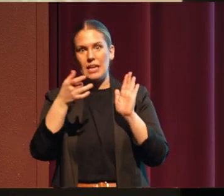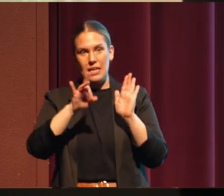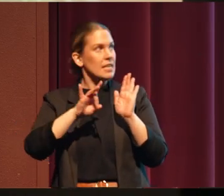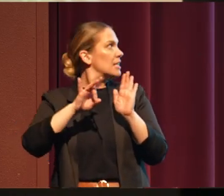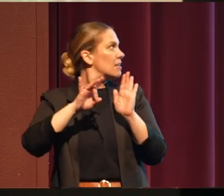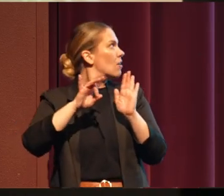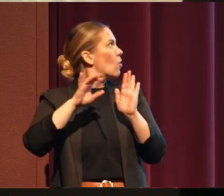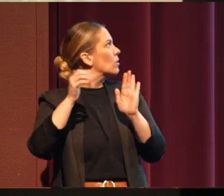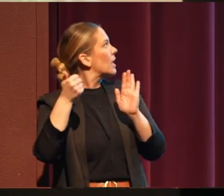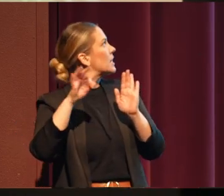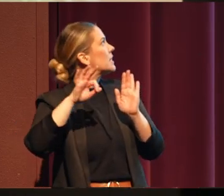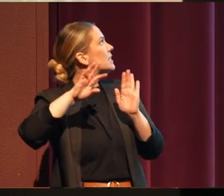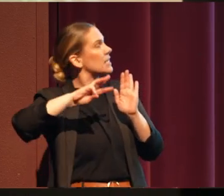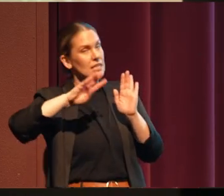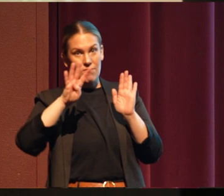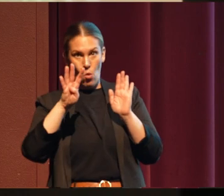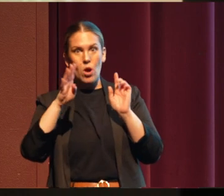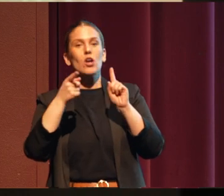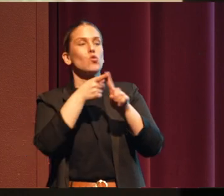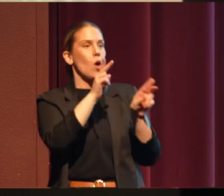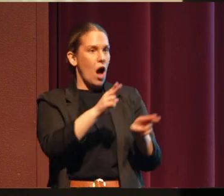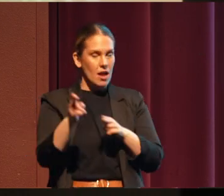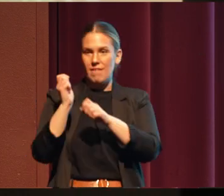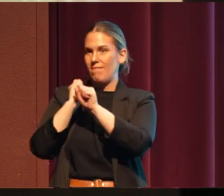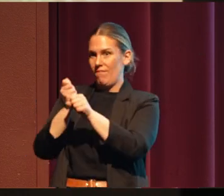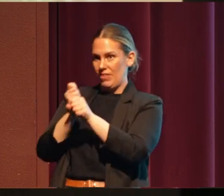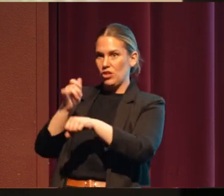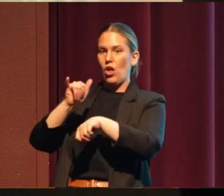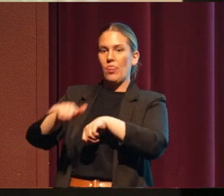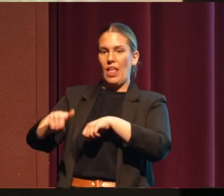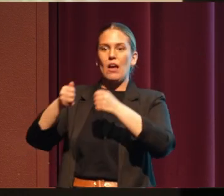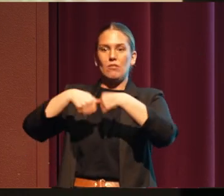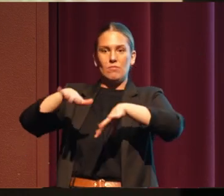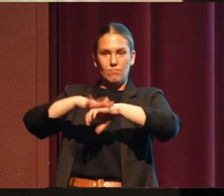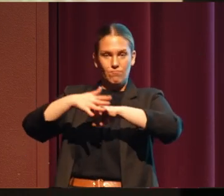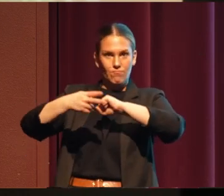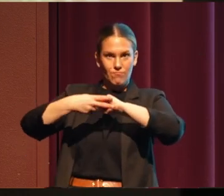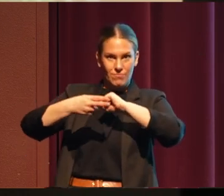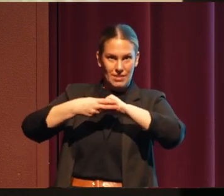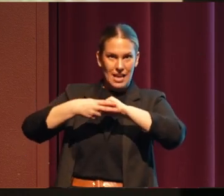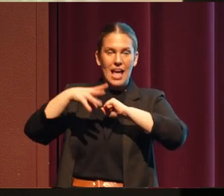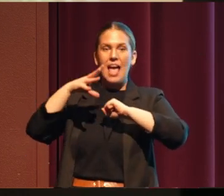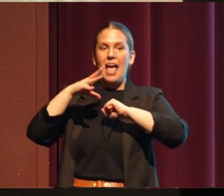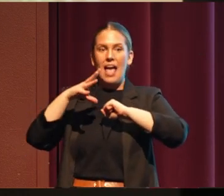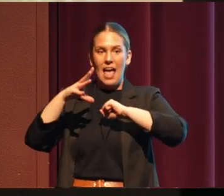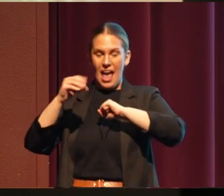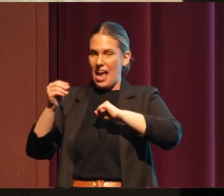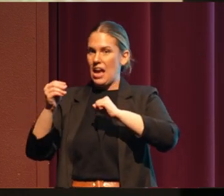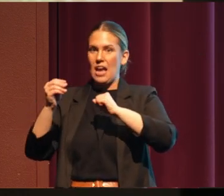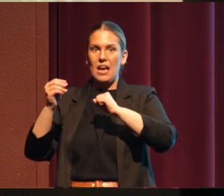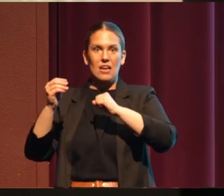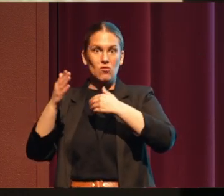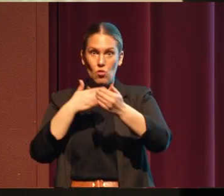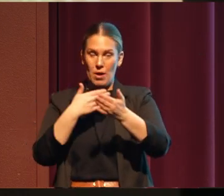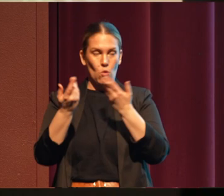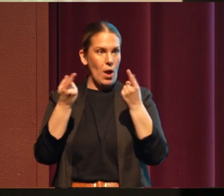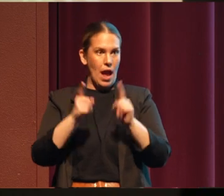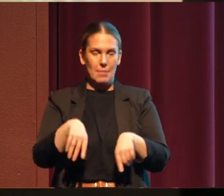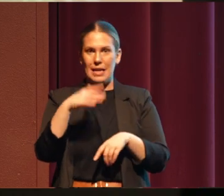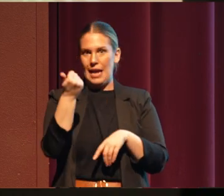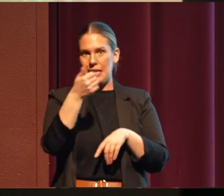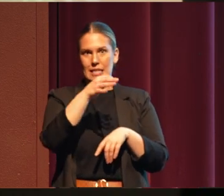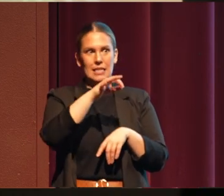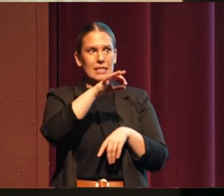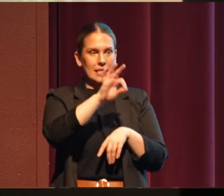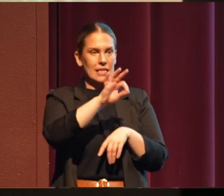ancestral Indian reservation. And it existed at the time of termination in 1954, free from Oregon State game